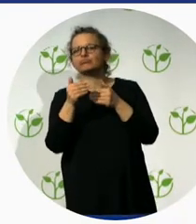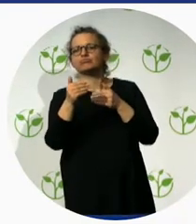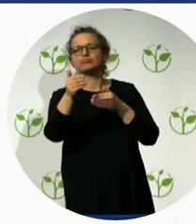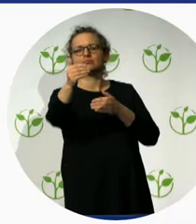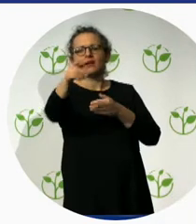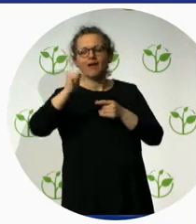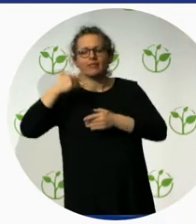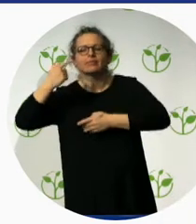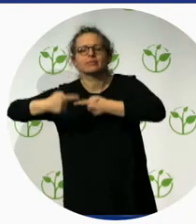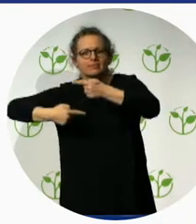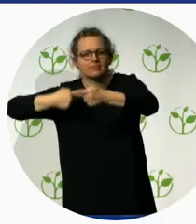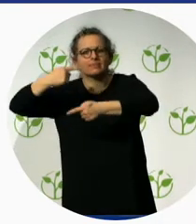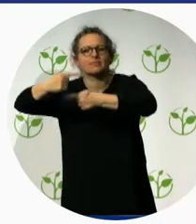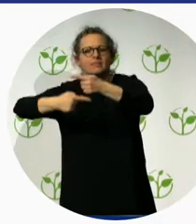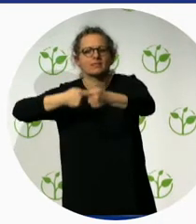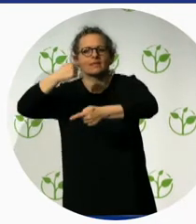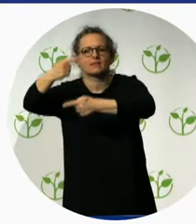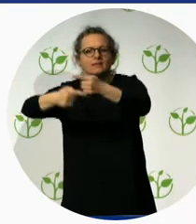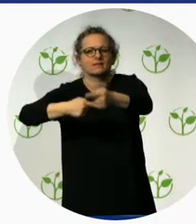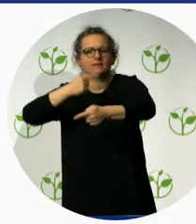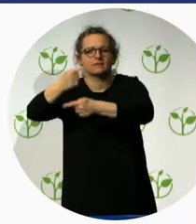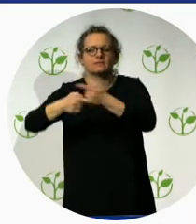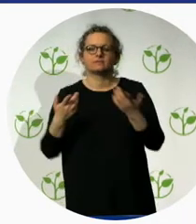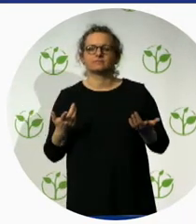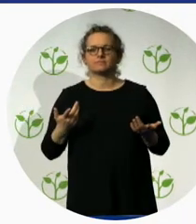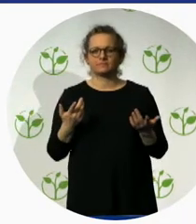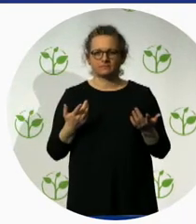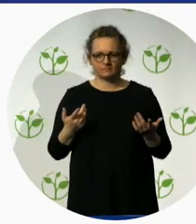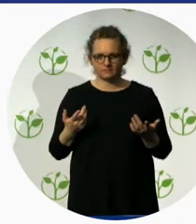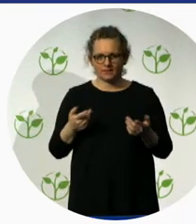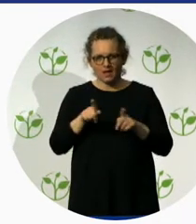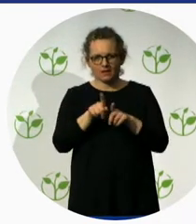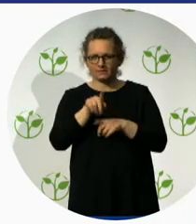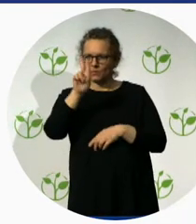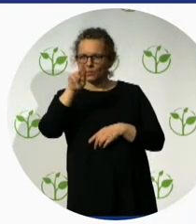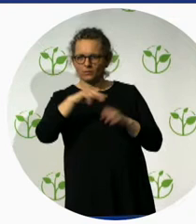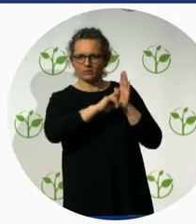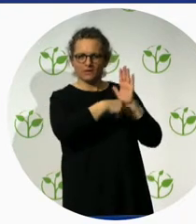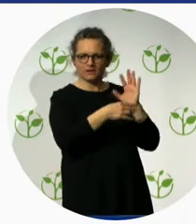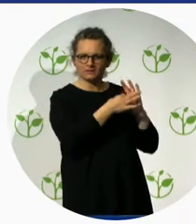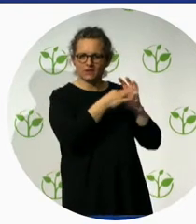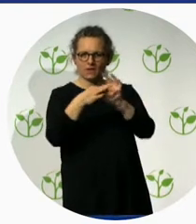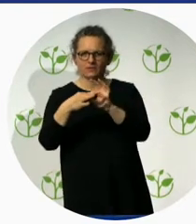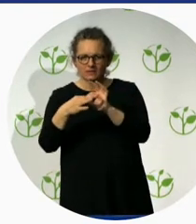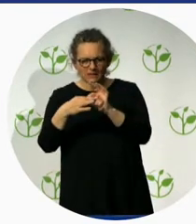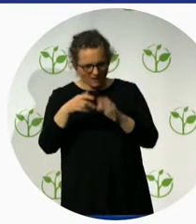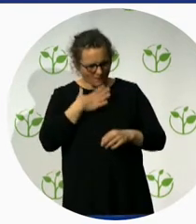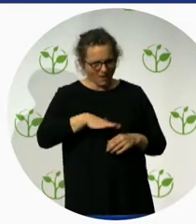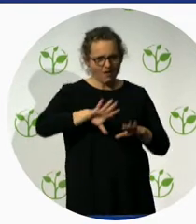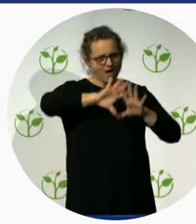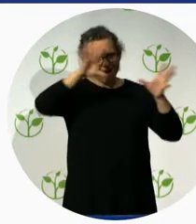And, of course, when it talks of travel buddy program, everyone travels together. That's the whole idea. Thank you so much.